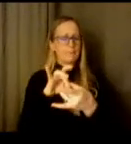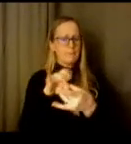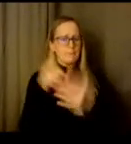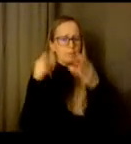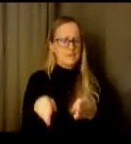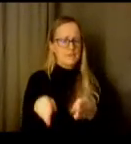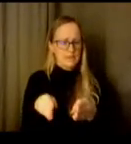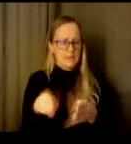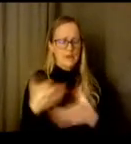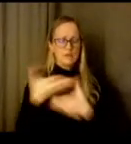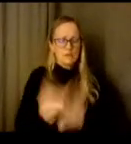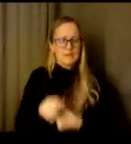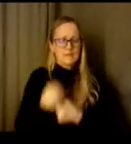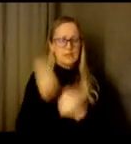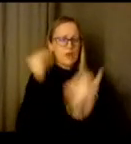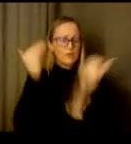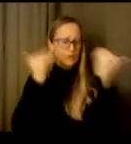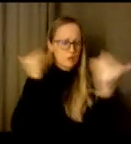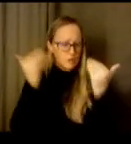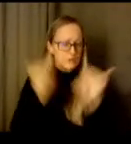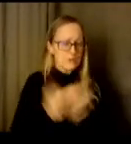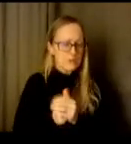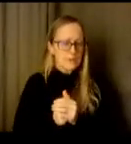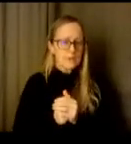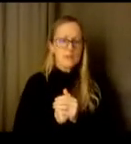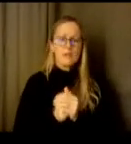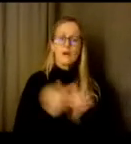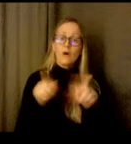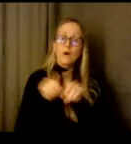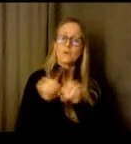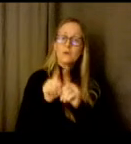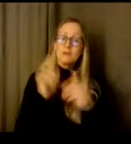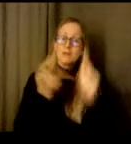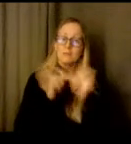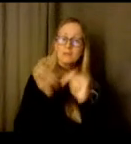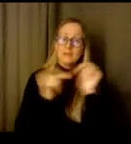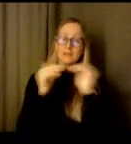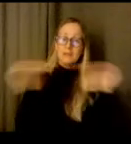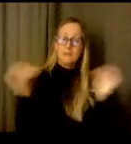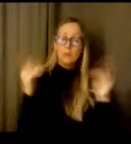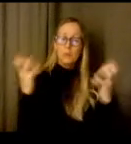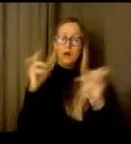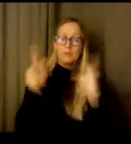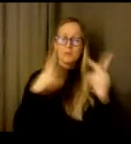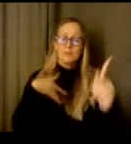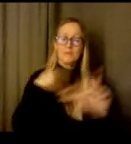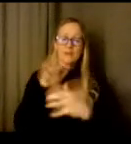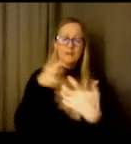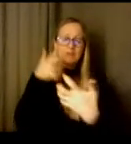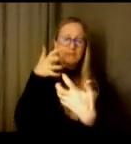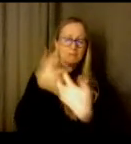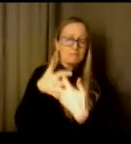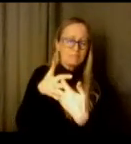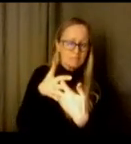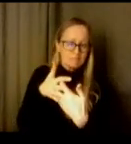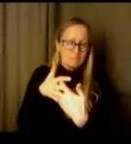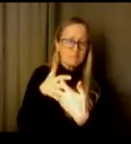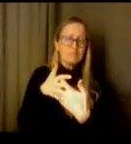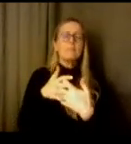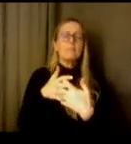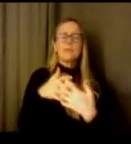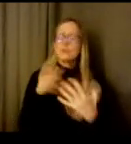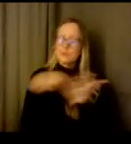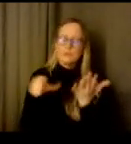access. Our goal too at the building level is that sense of belonging and connection and teachers are doing that every day in their virtual